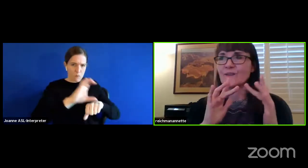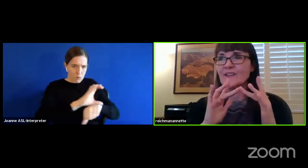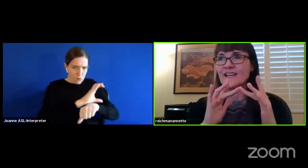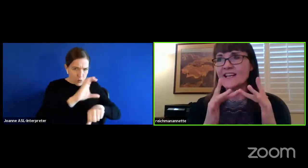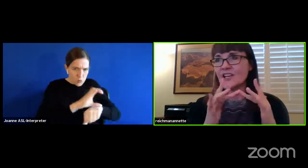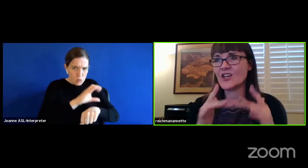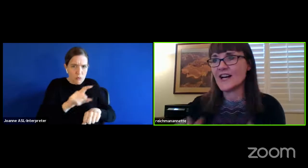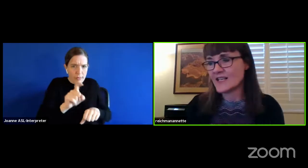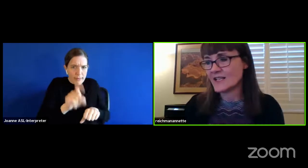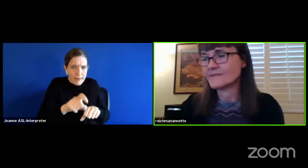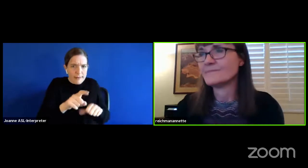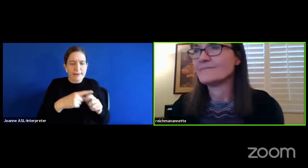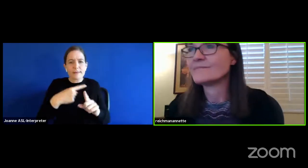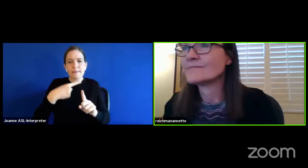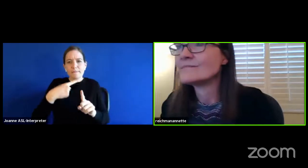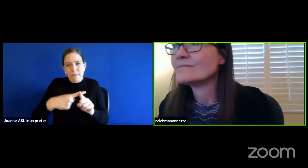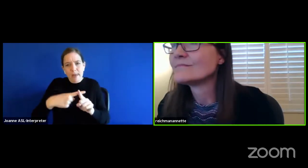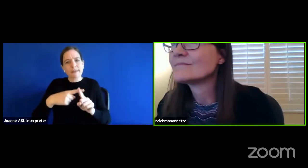to the internet.